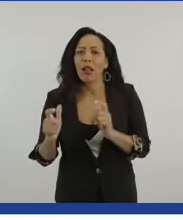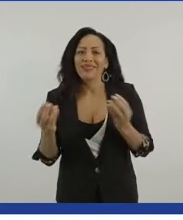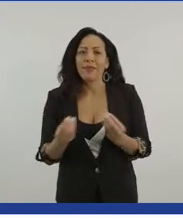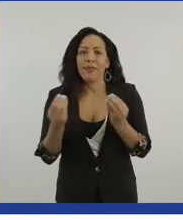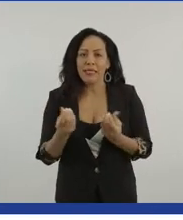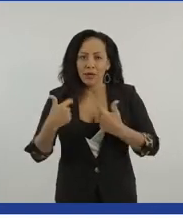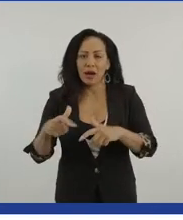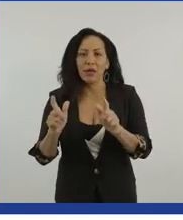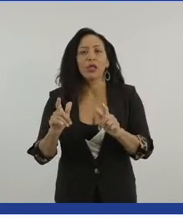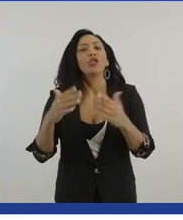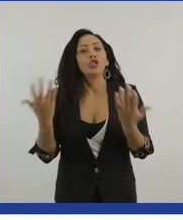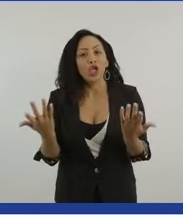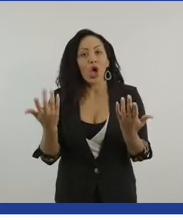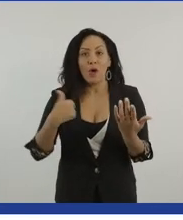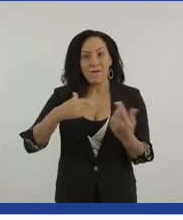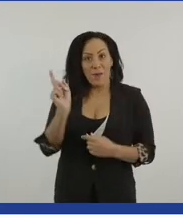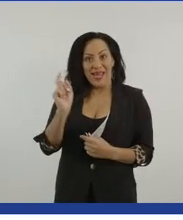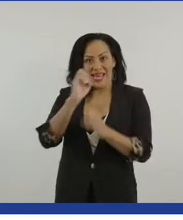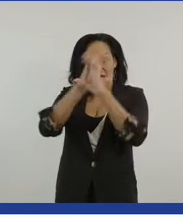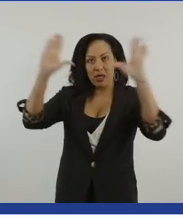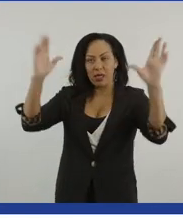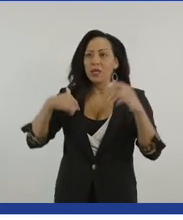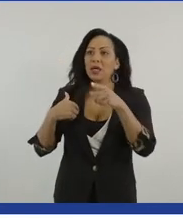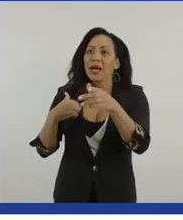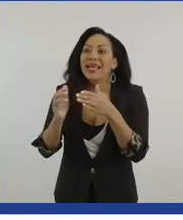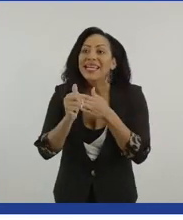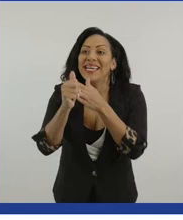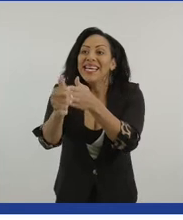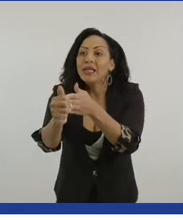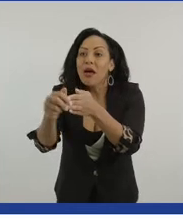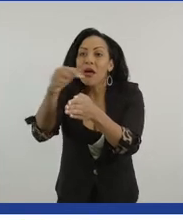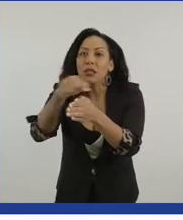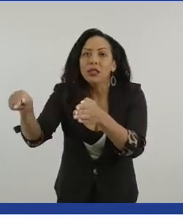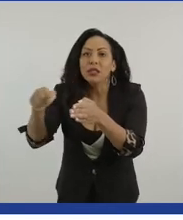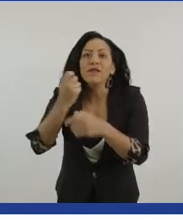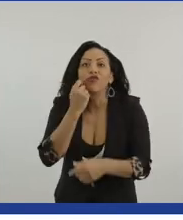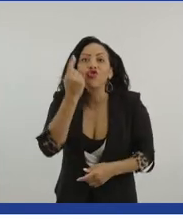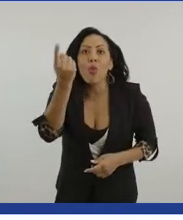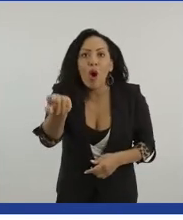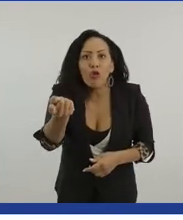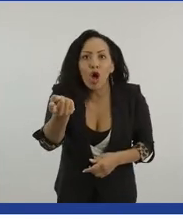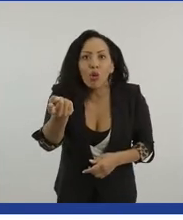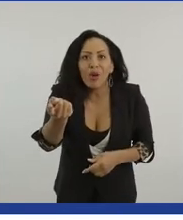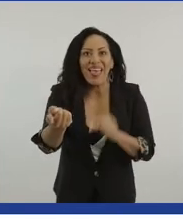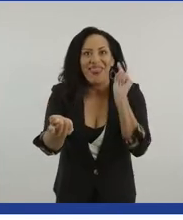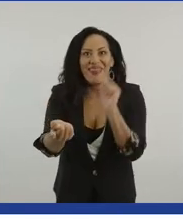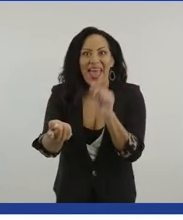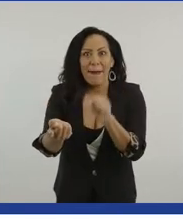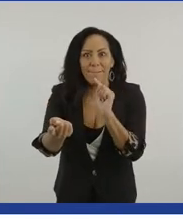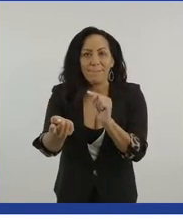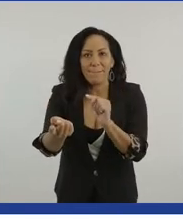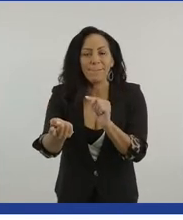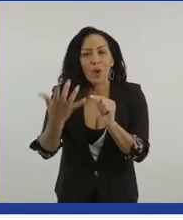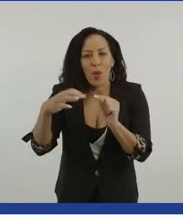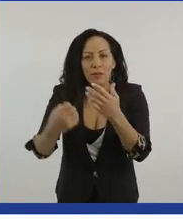empower the leaders of tomorrow. So young people that, uh, haven't got the, the, um, opportunities within